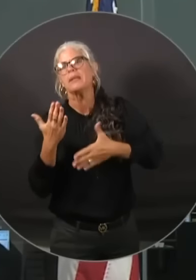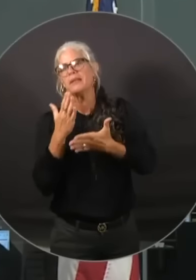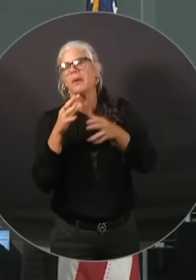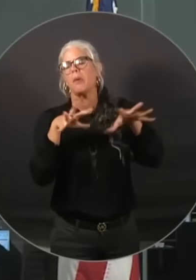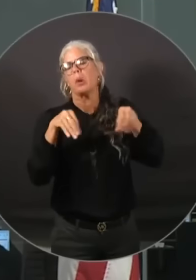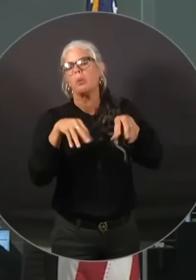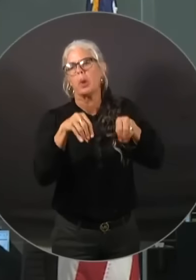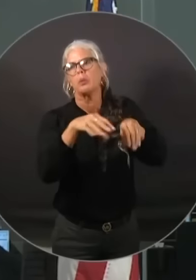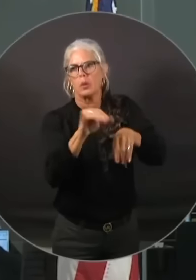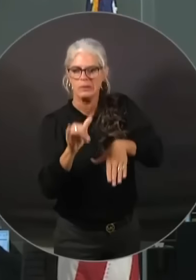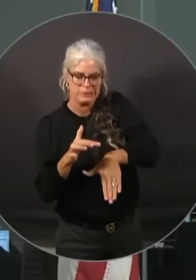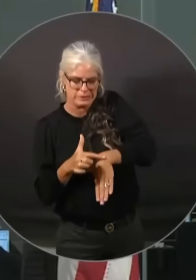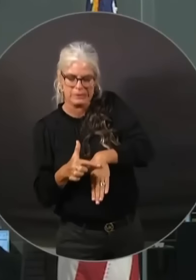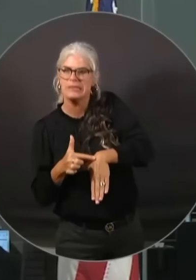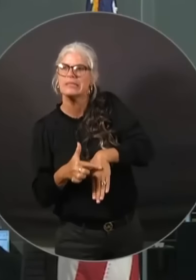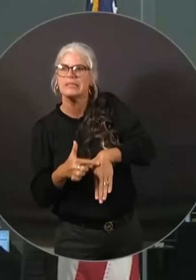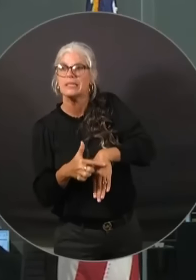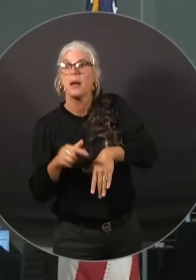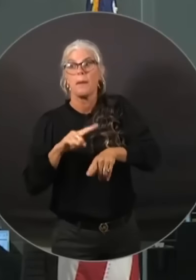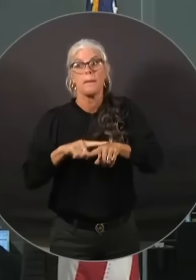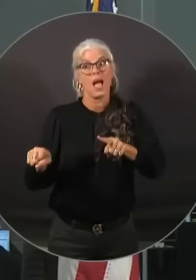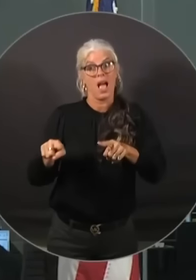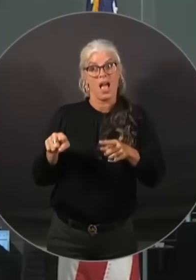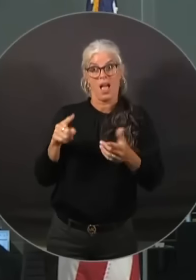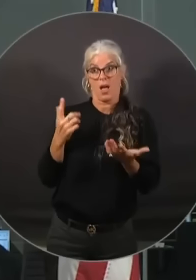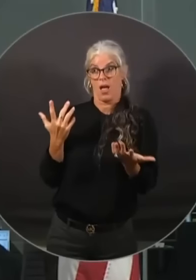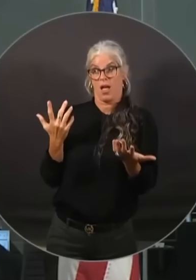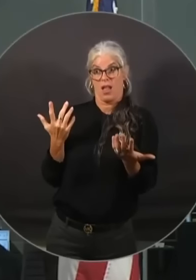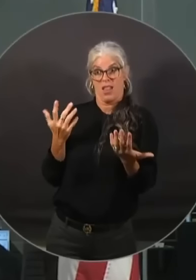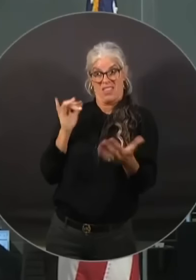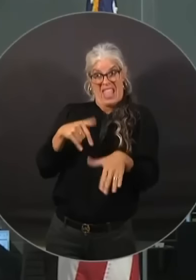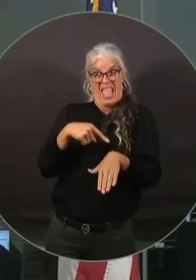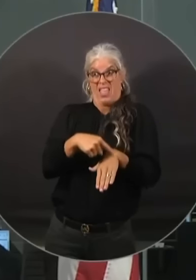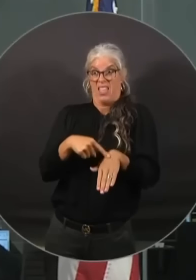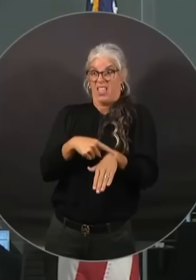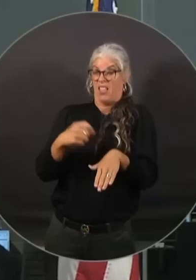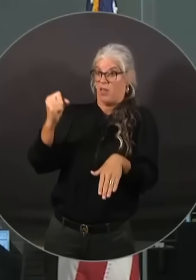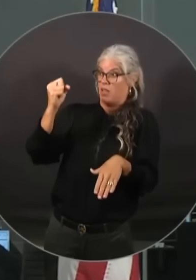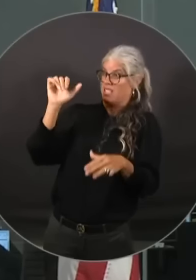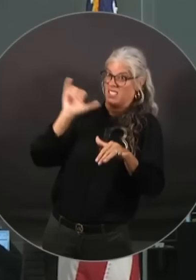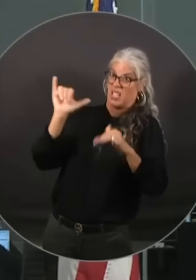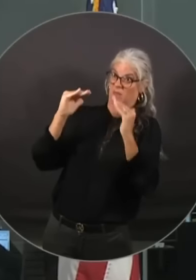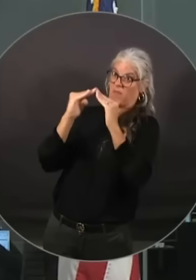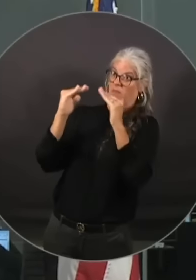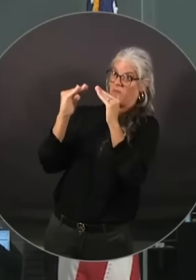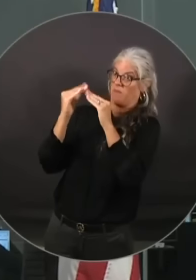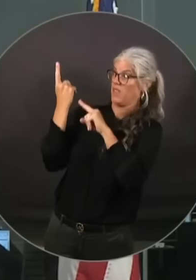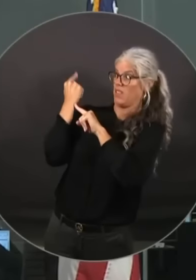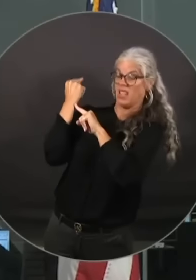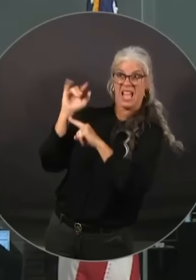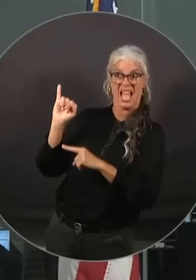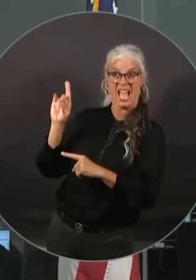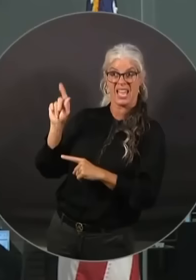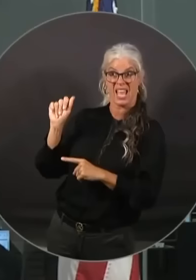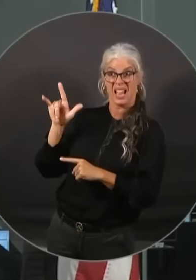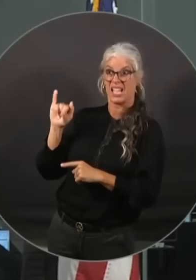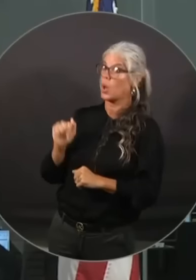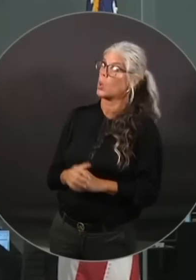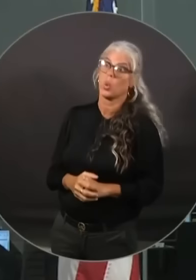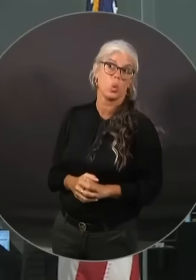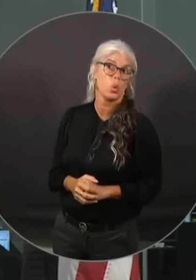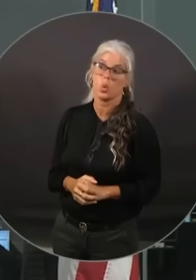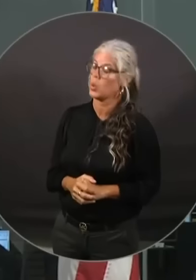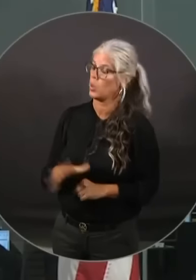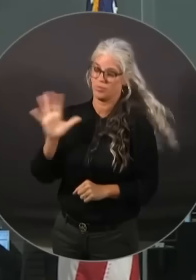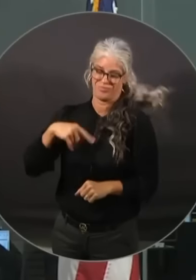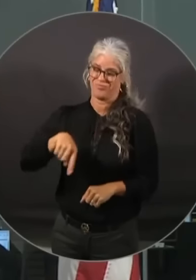but what we're seeing is is not at the level of idalia and certainly not at the level of ian now